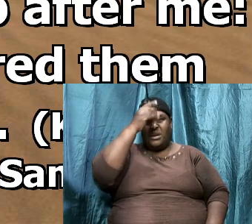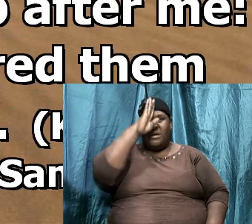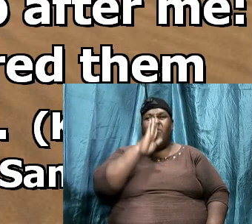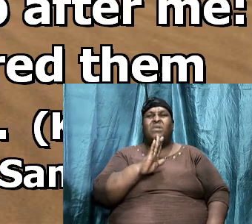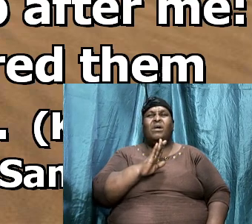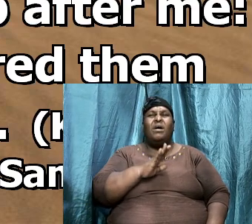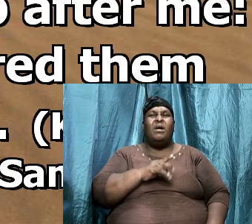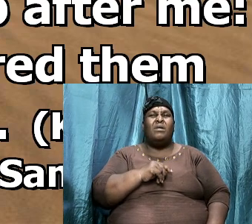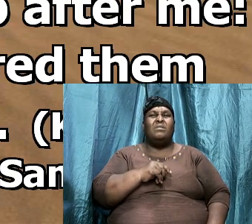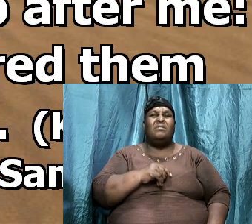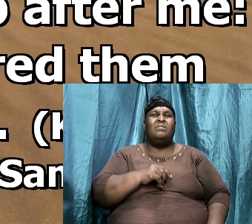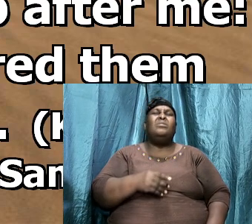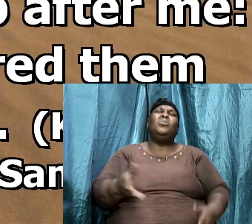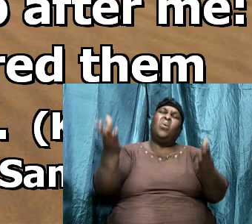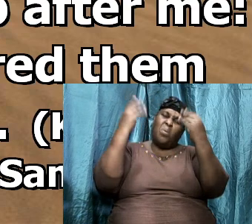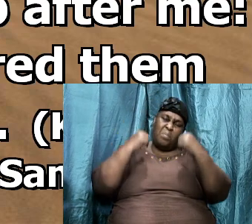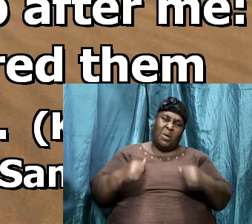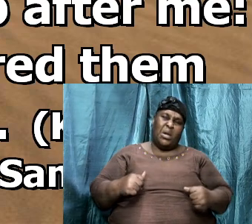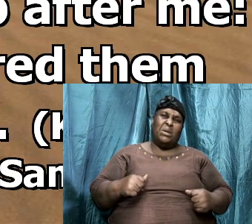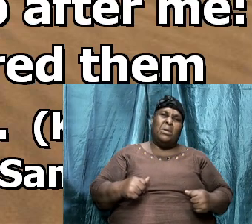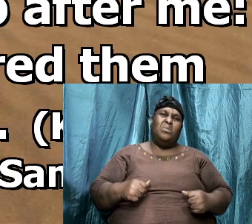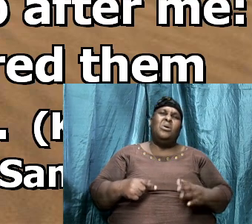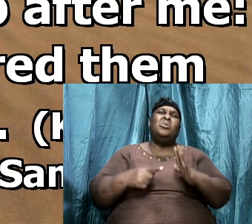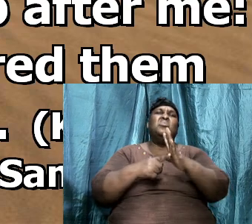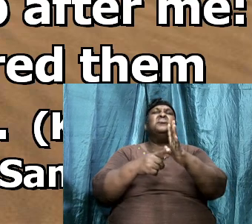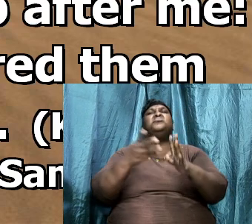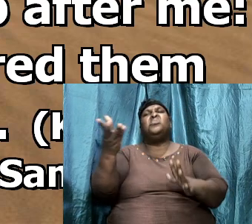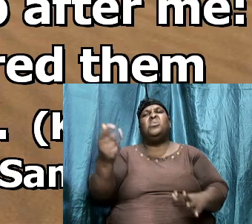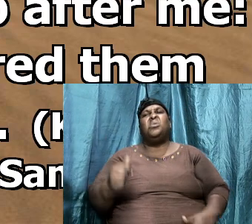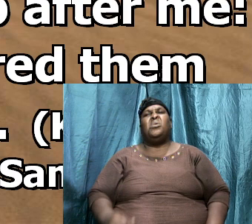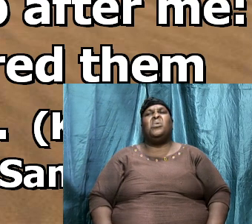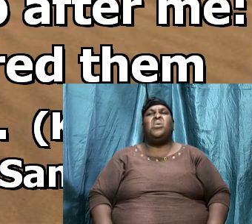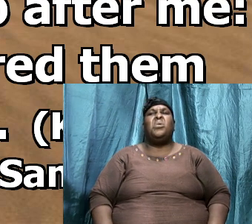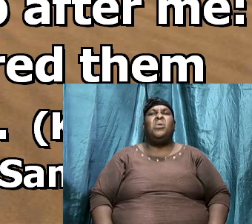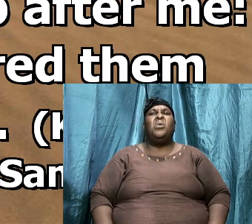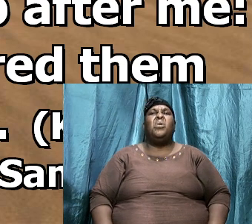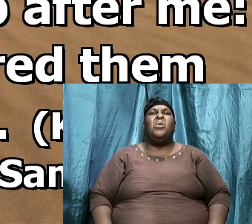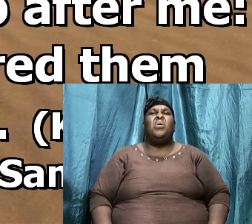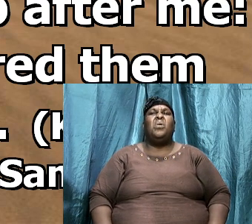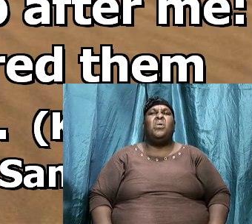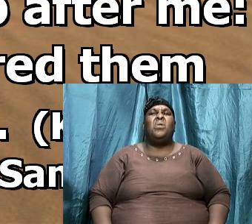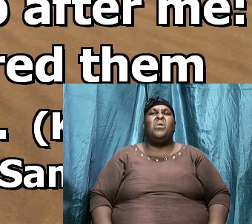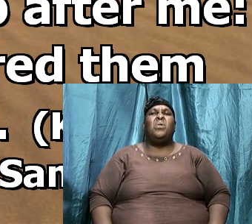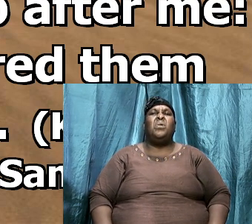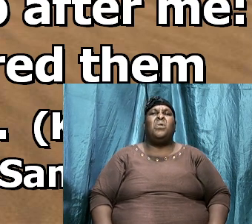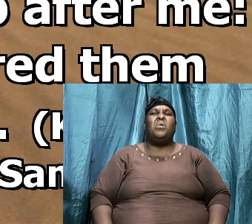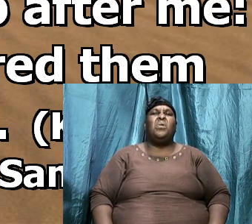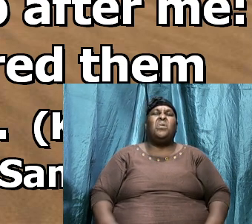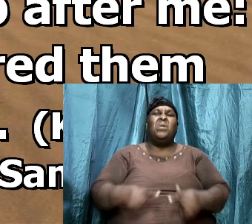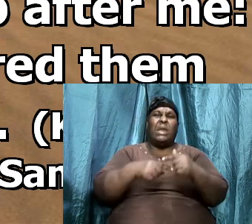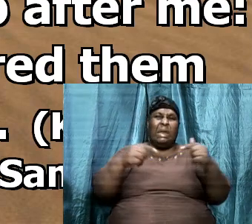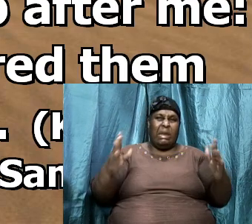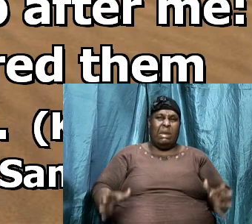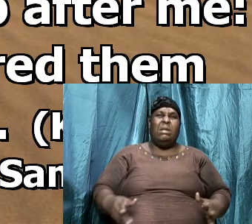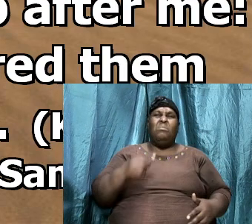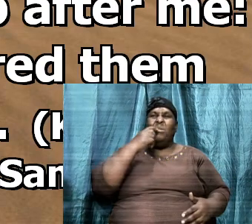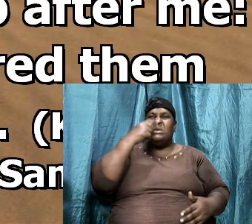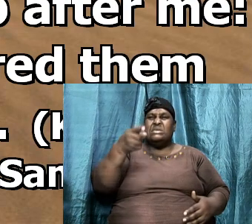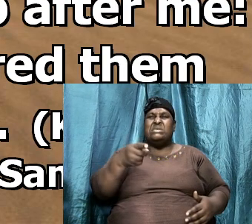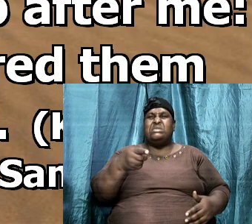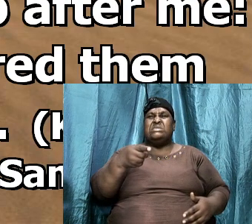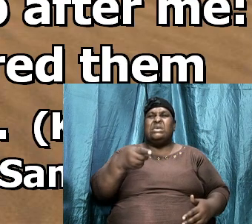come up you know man and we show you where I go and really the man said come up because I kill you I kill you right and